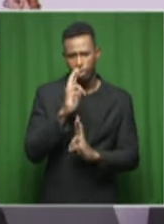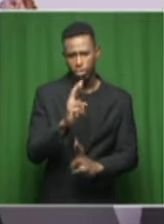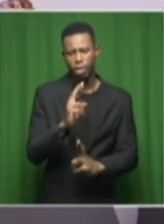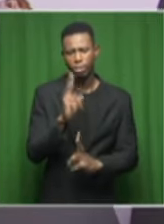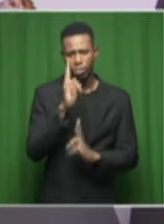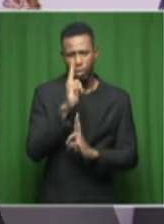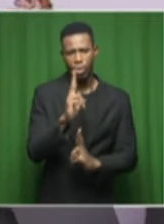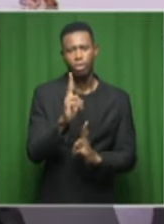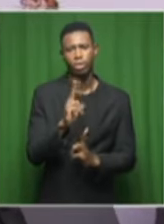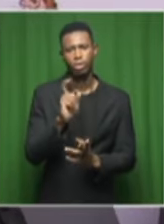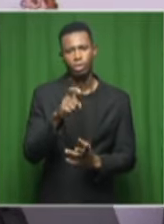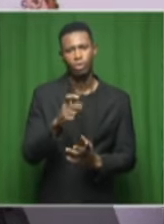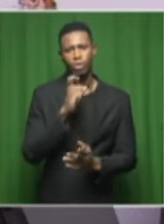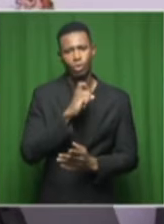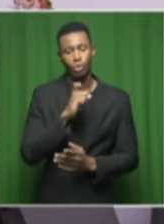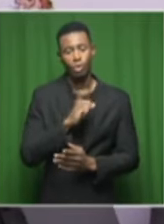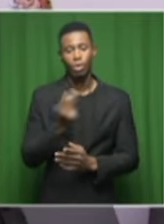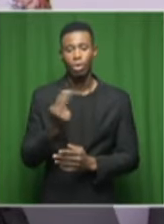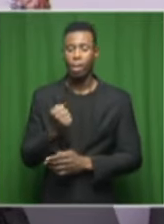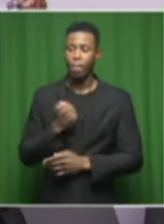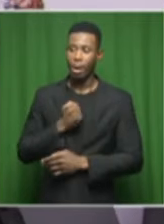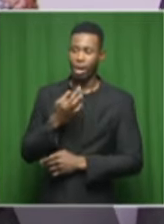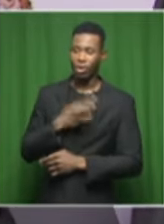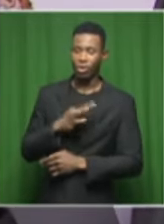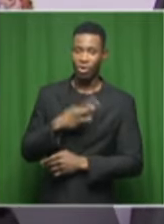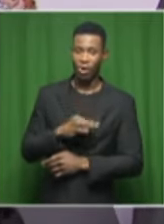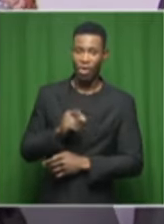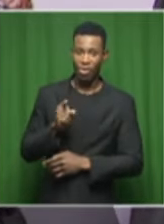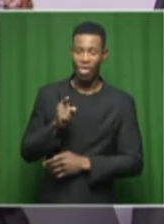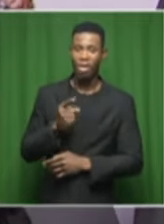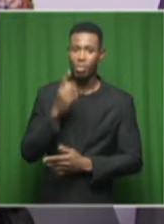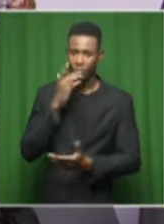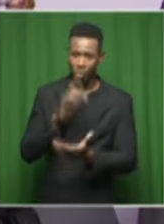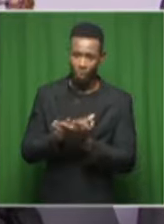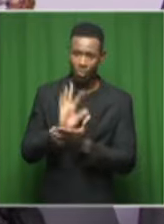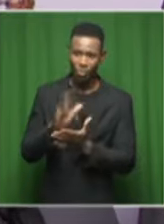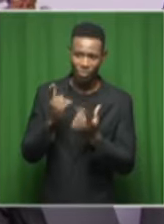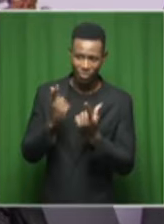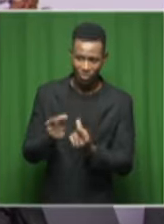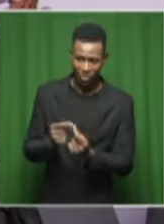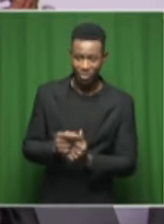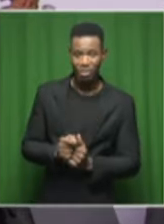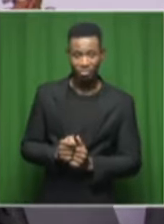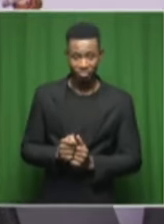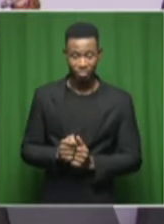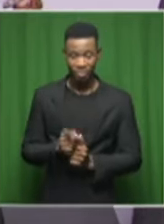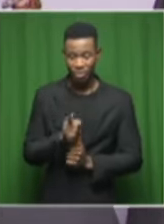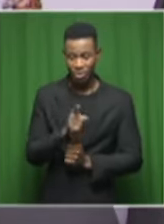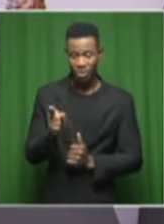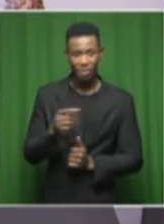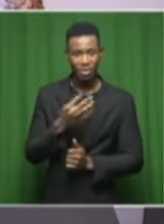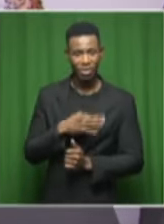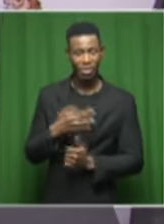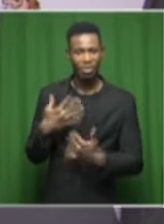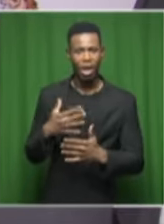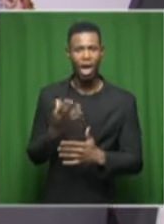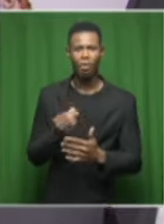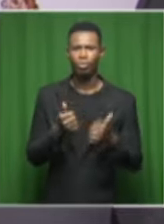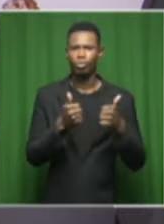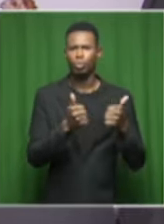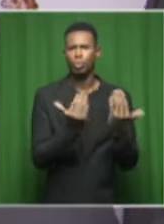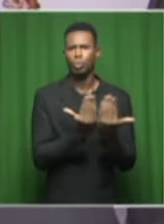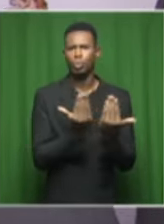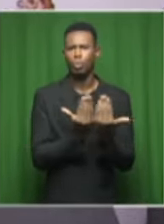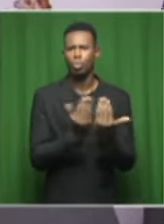using it. And my girls have promised me that they're going to do it. You have a privilege of a very good school.